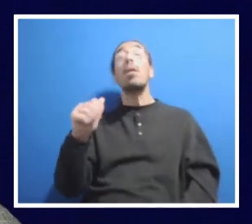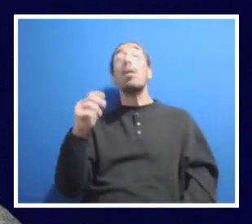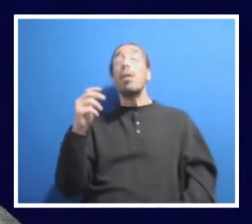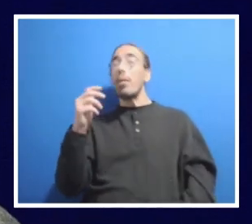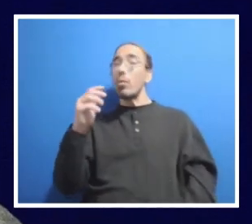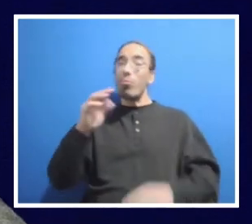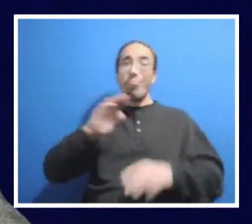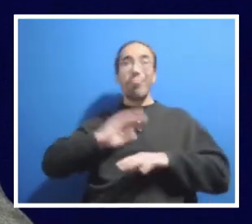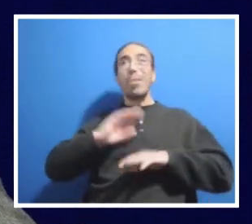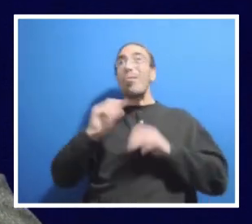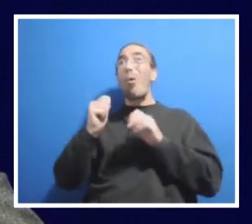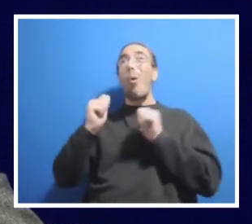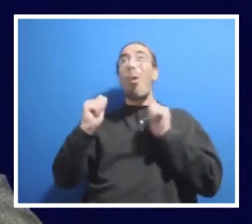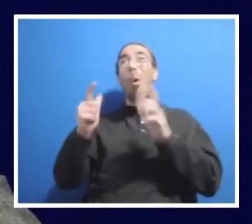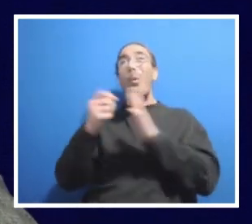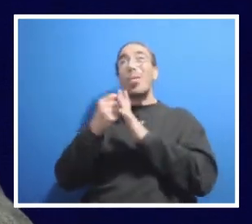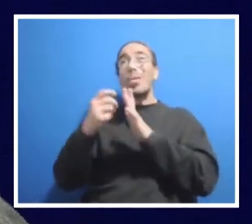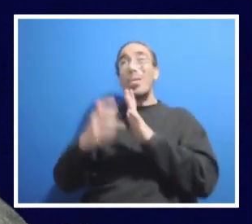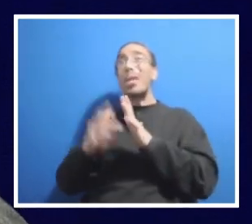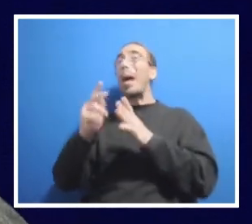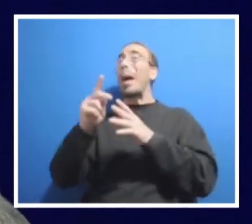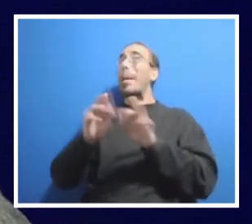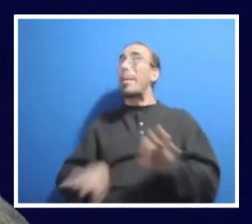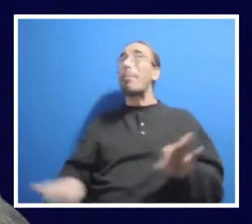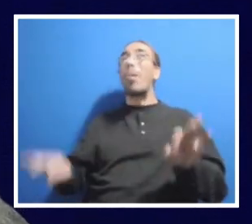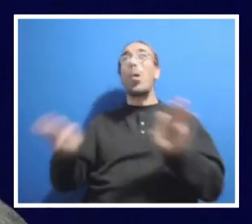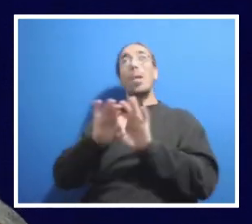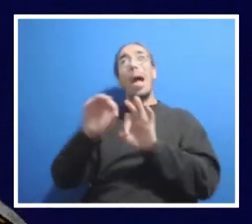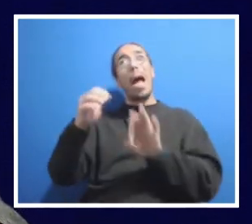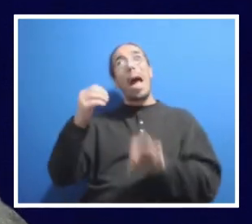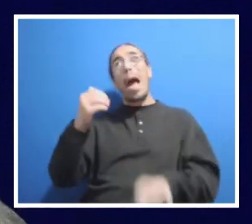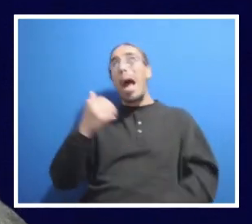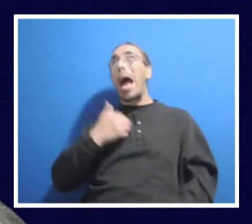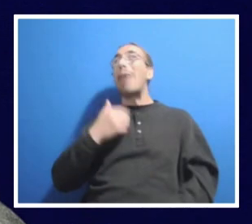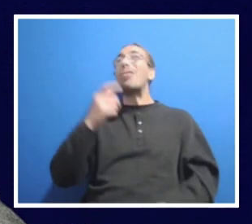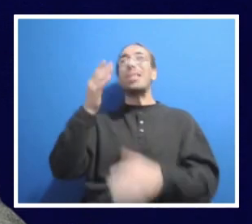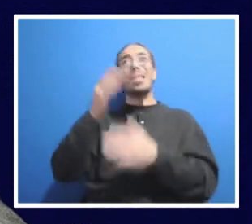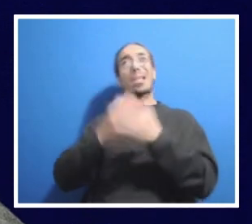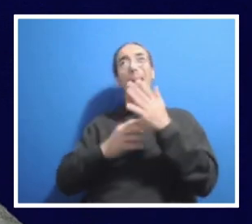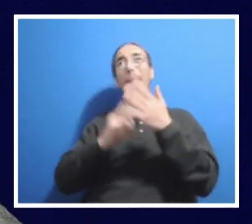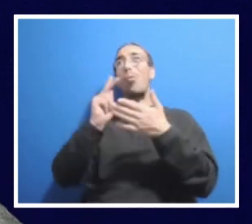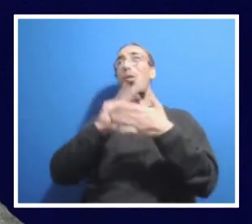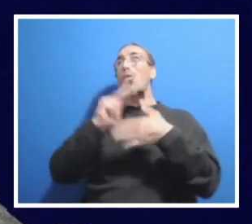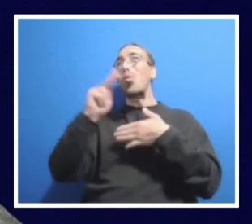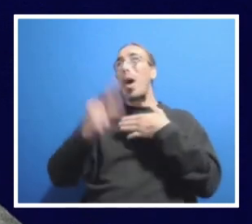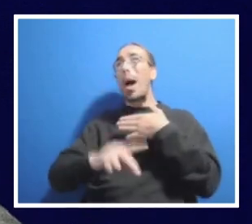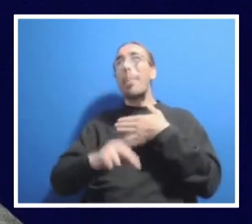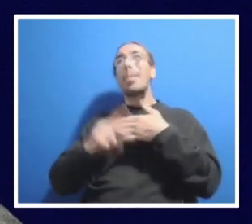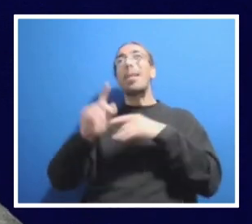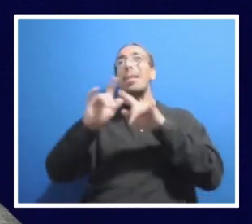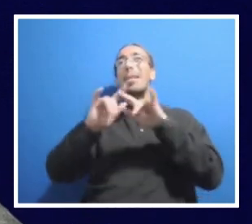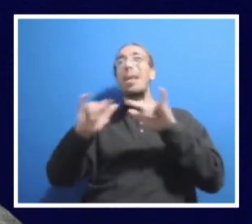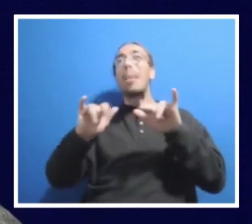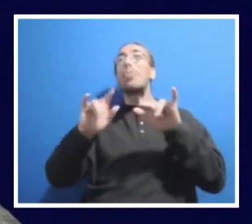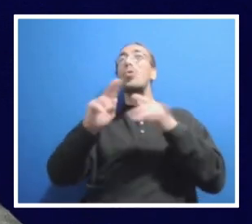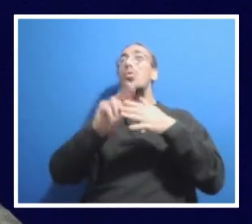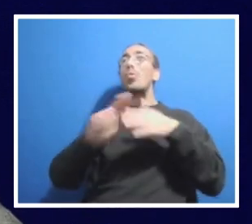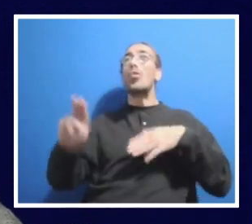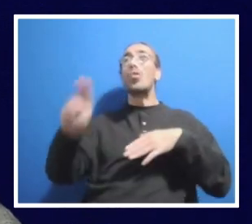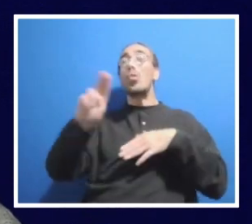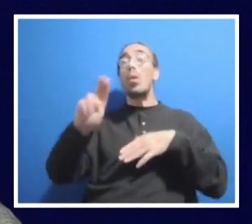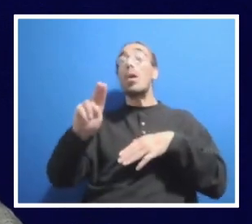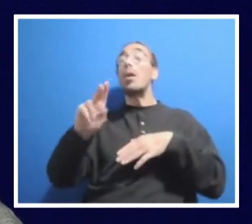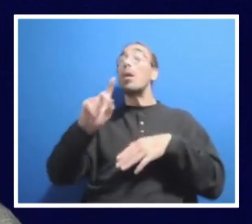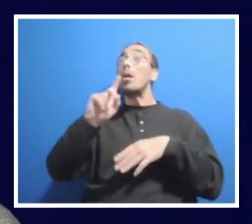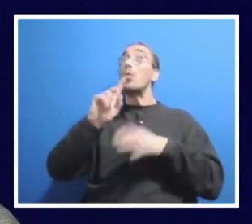of our students, we have to have some duplications. So the question that we'll be asking deans and chancellors and department heads and faculty to really think